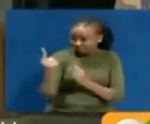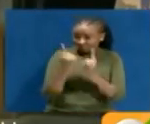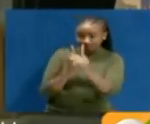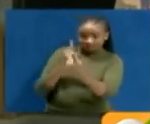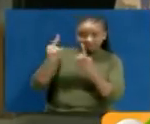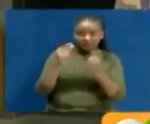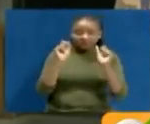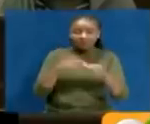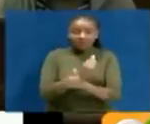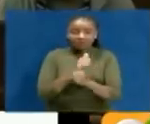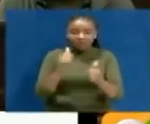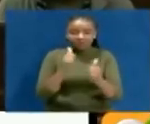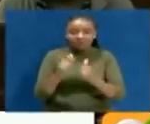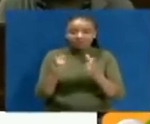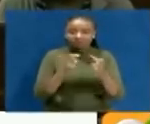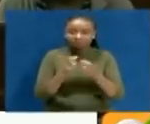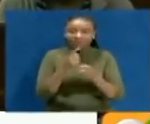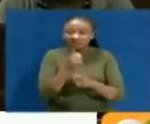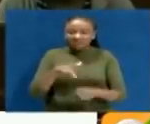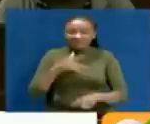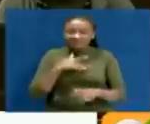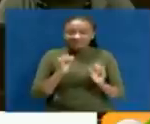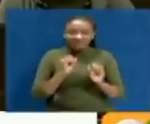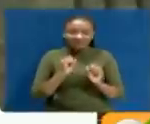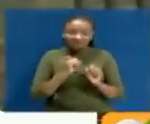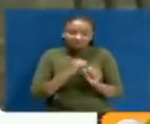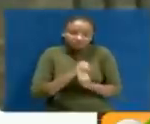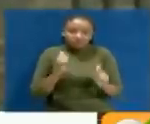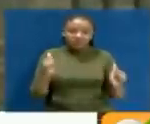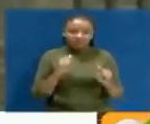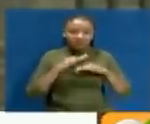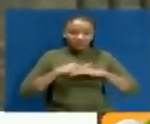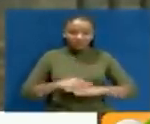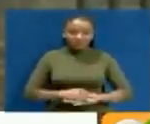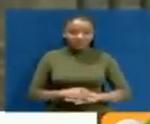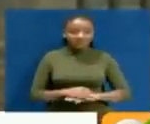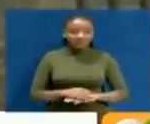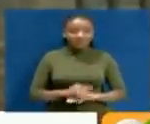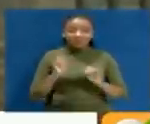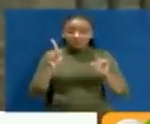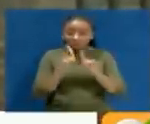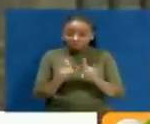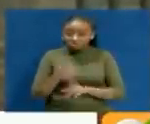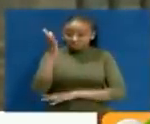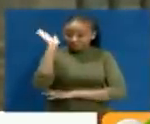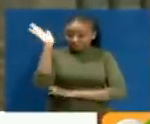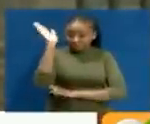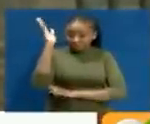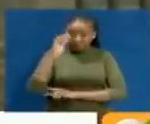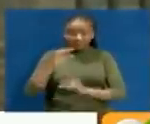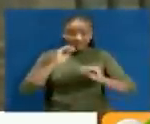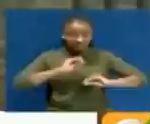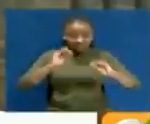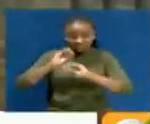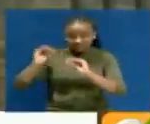without them feeling unsafe. You can conduct services online and people don't